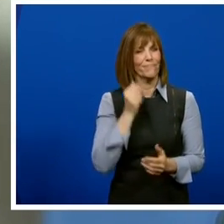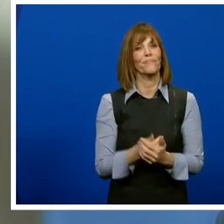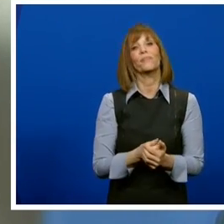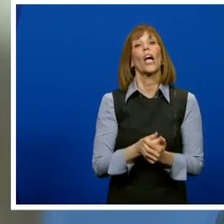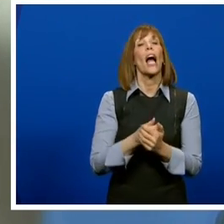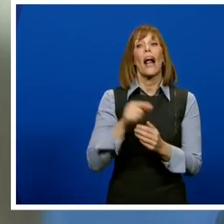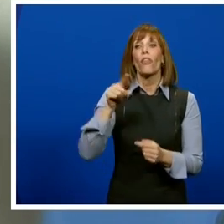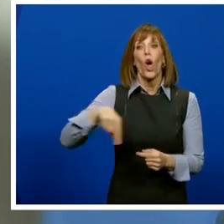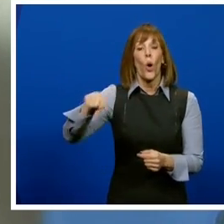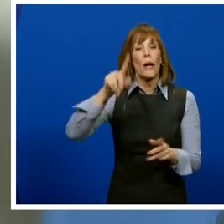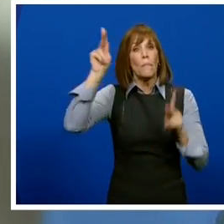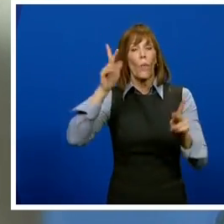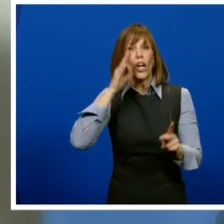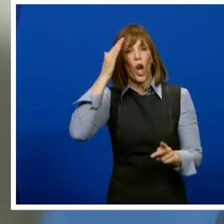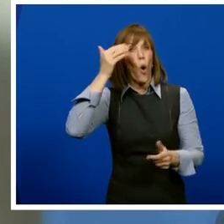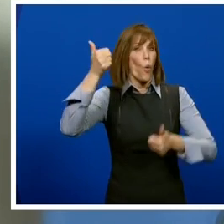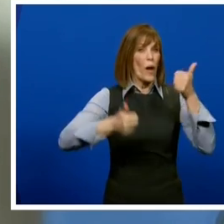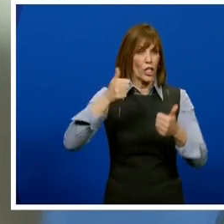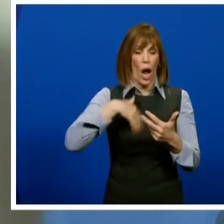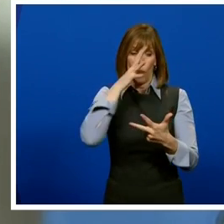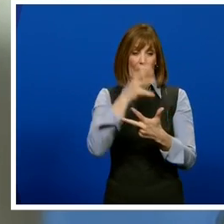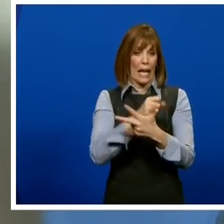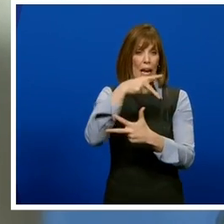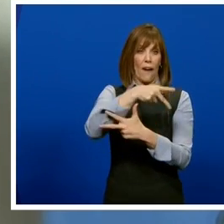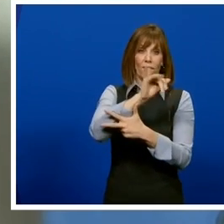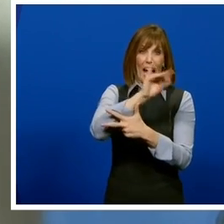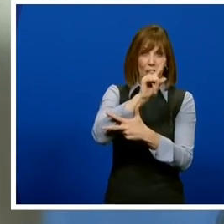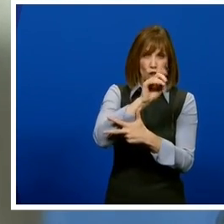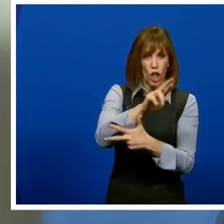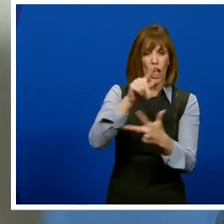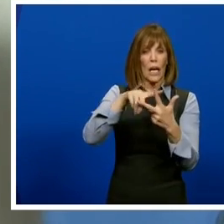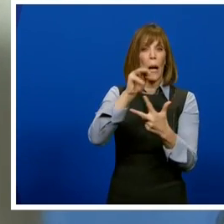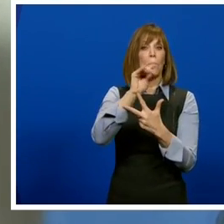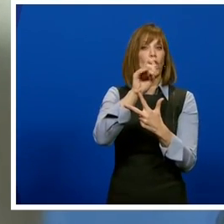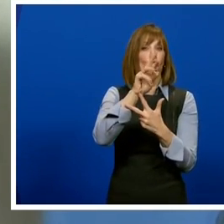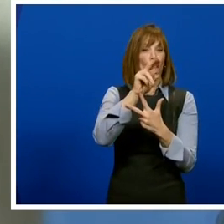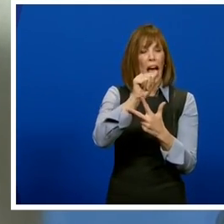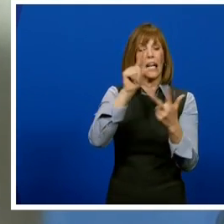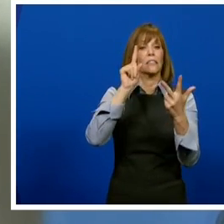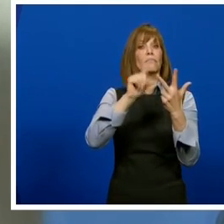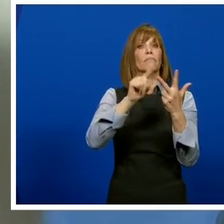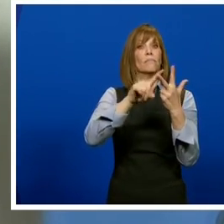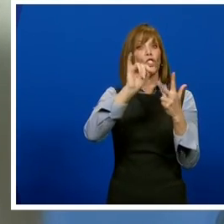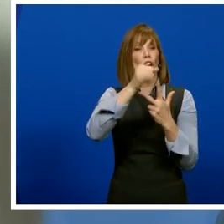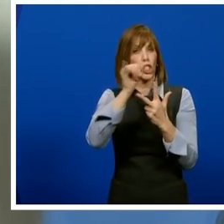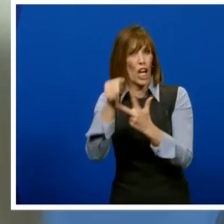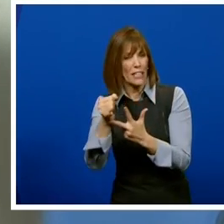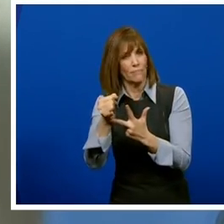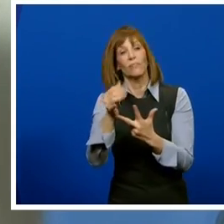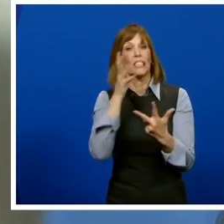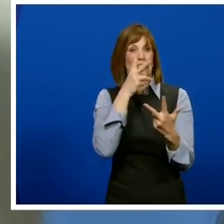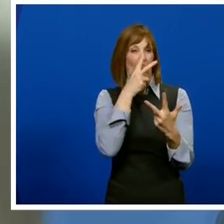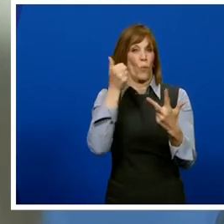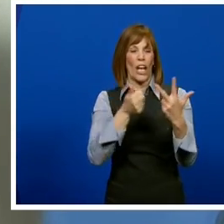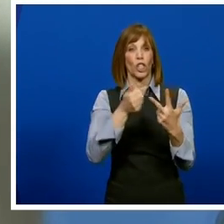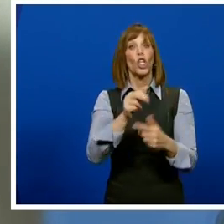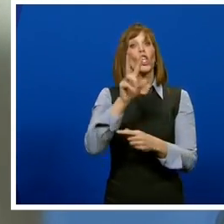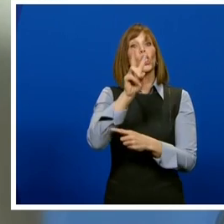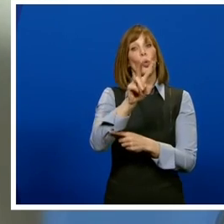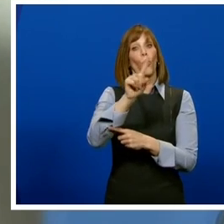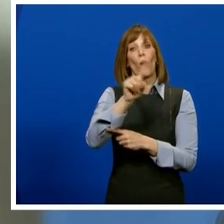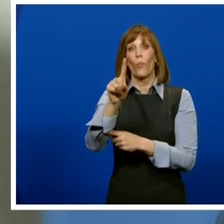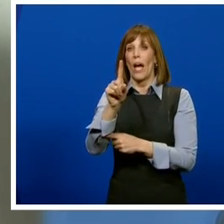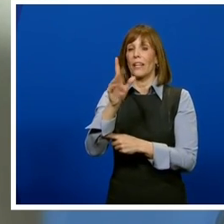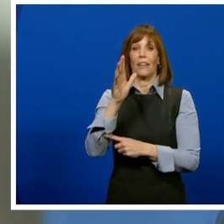Individuals will learn which brand of the vaccine they will receive at their appointment, 2-1-1 vaccine navigators will not have this